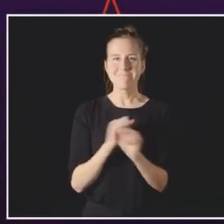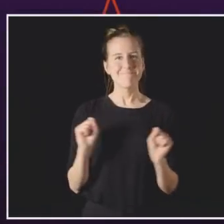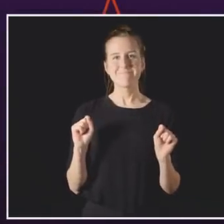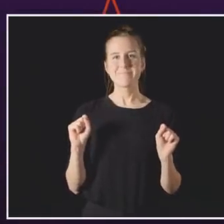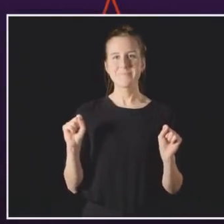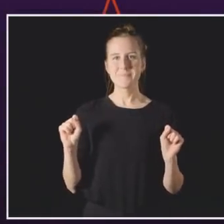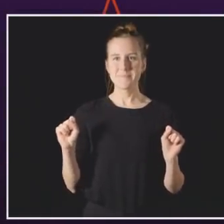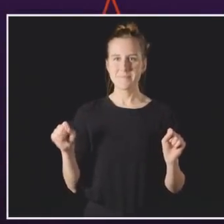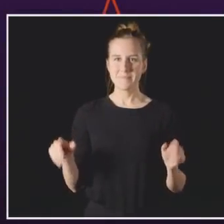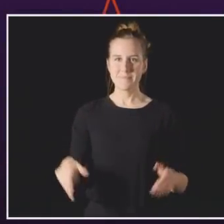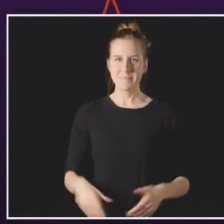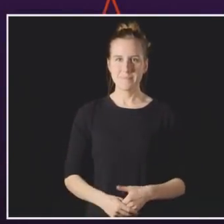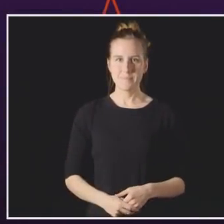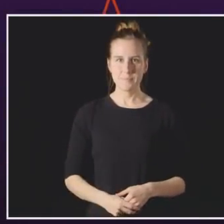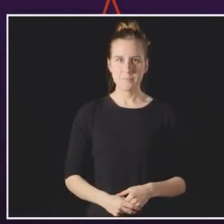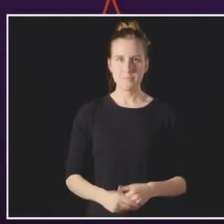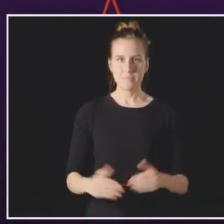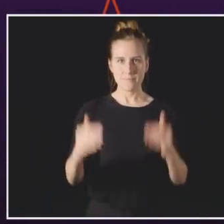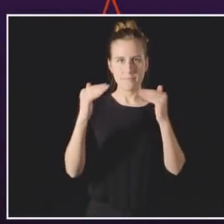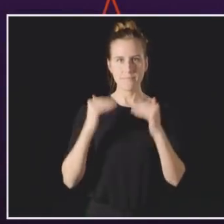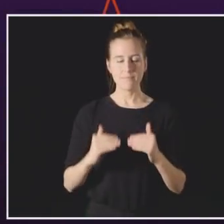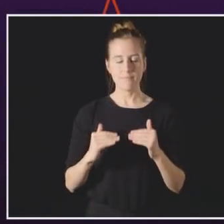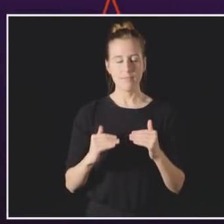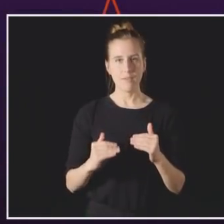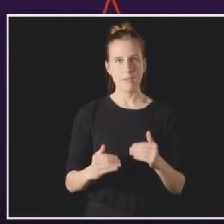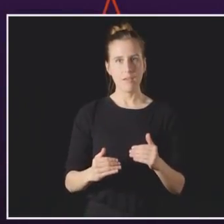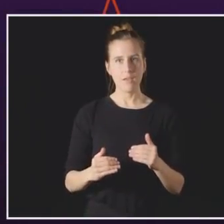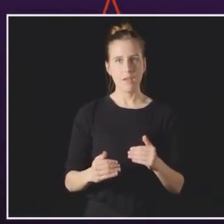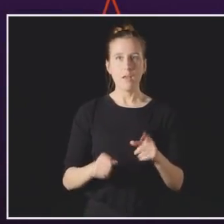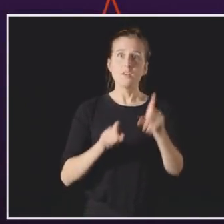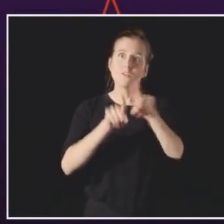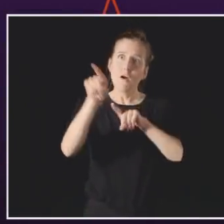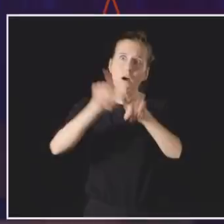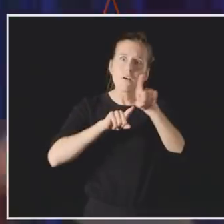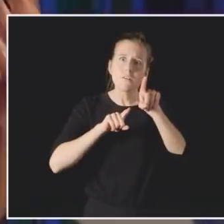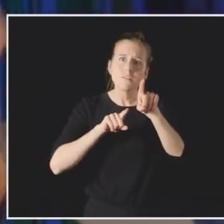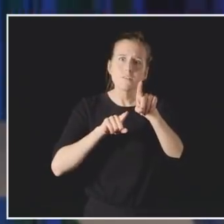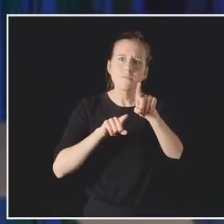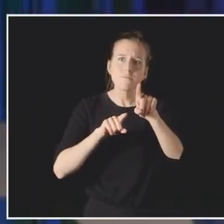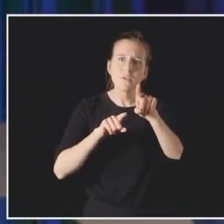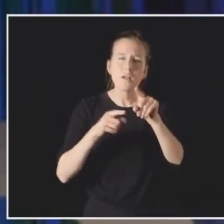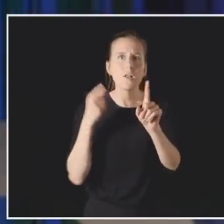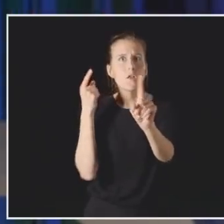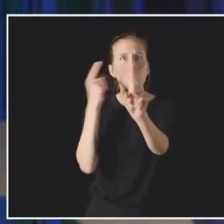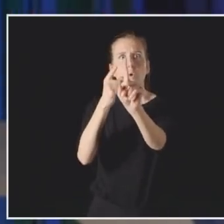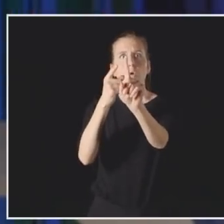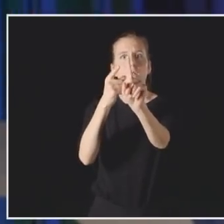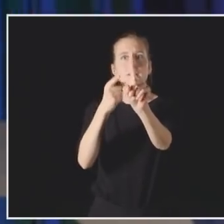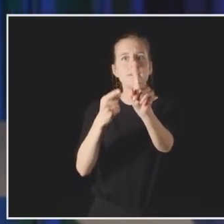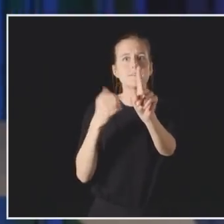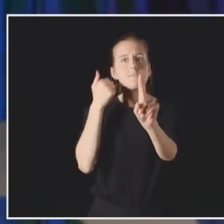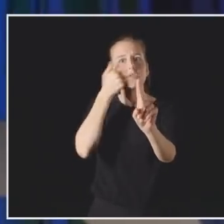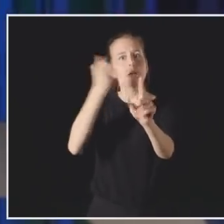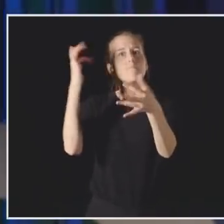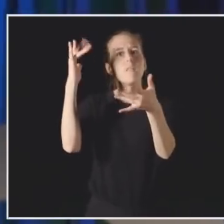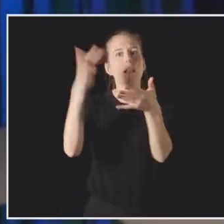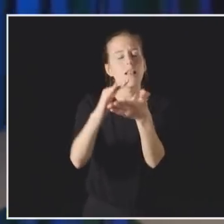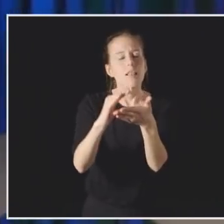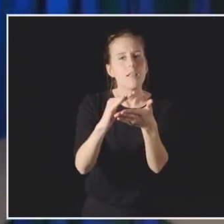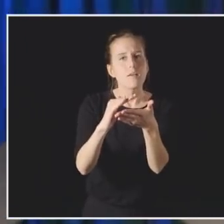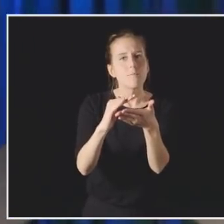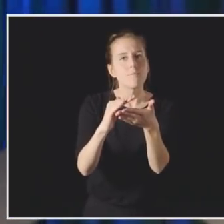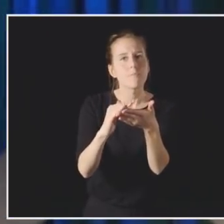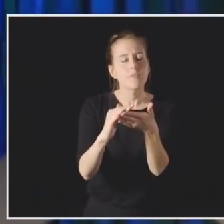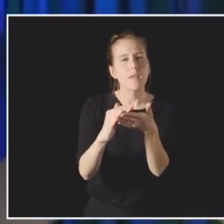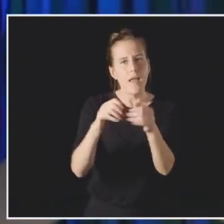St.A.R.S. to de-shame sex by eliminating the risks of having